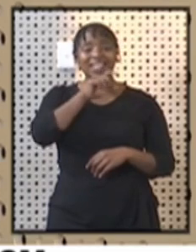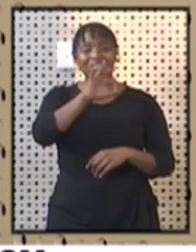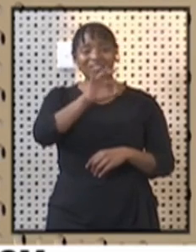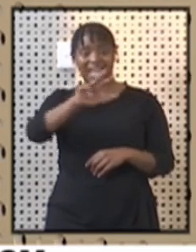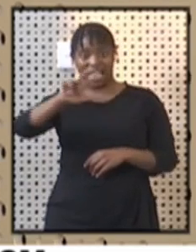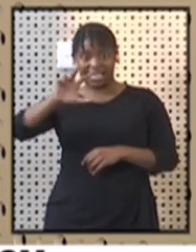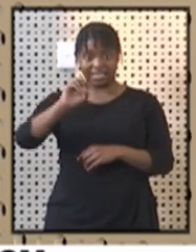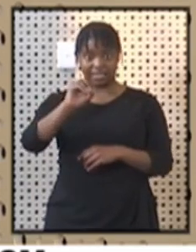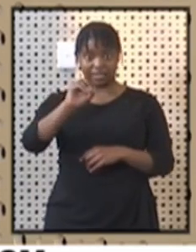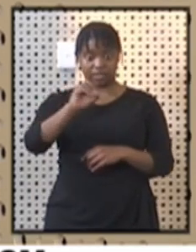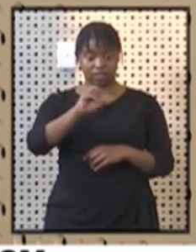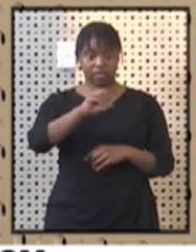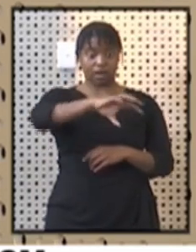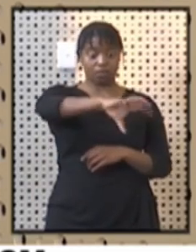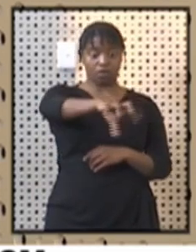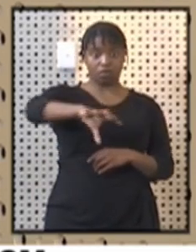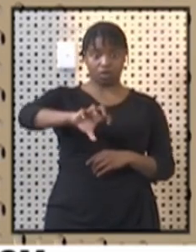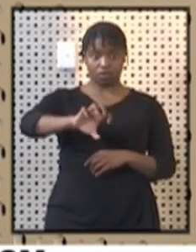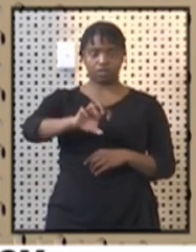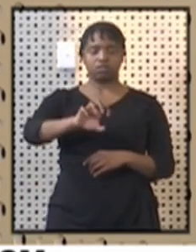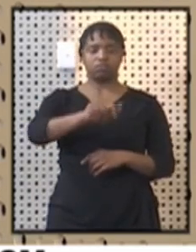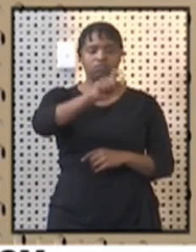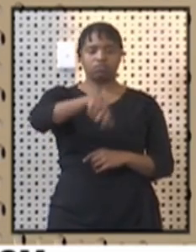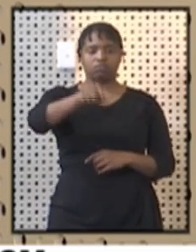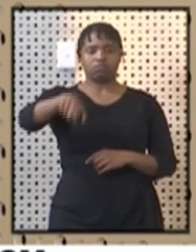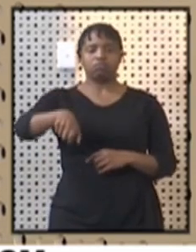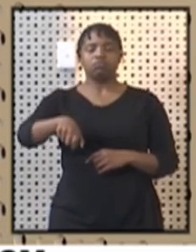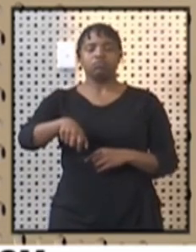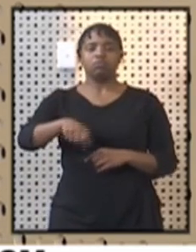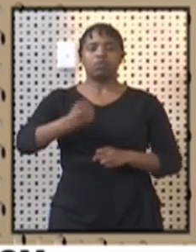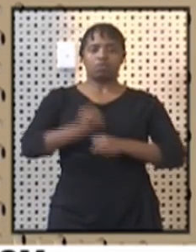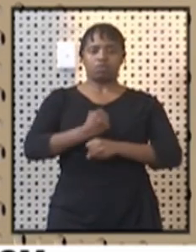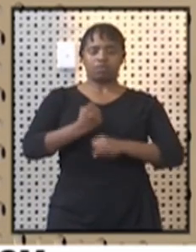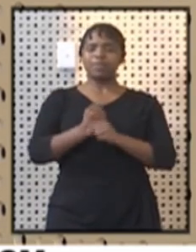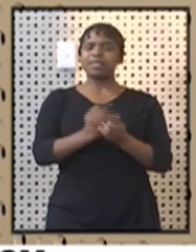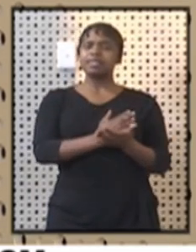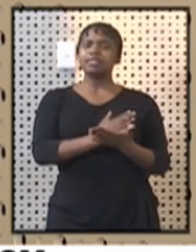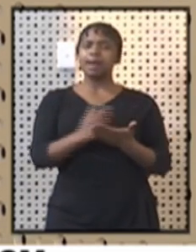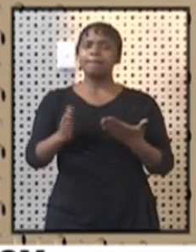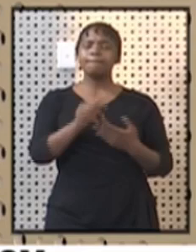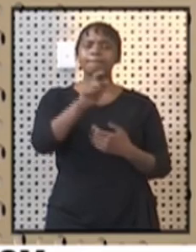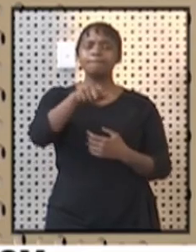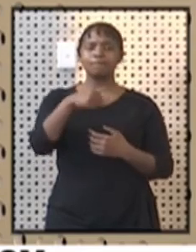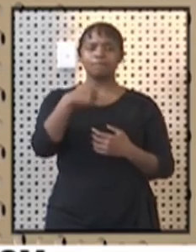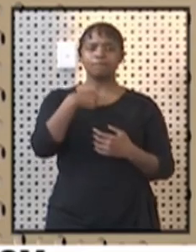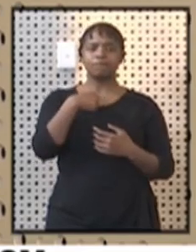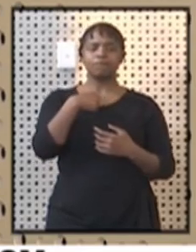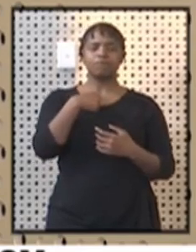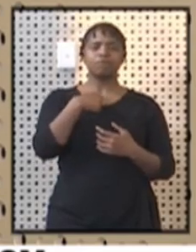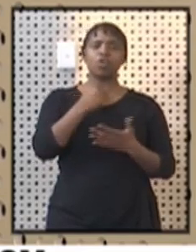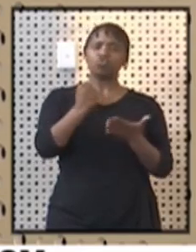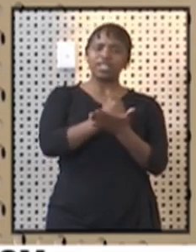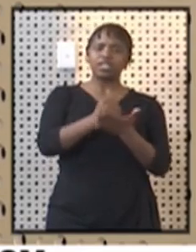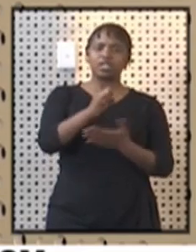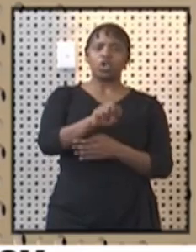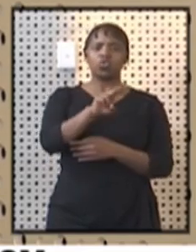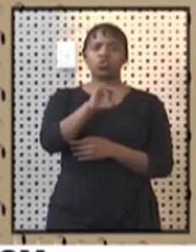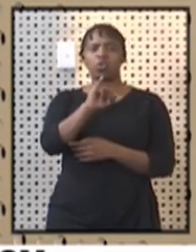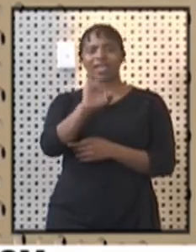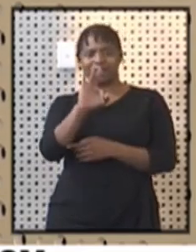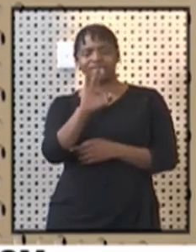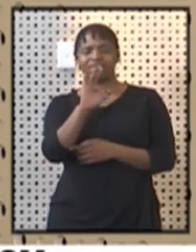tourist guides from the provinces. It has come to our attention that some of the tour guides are registered with UIF.